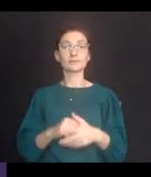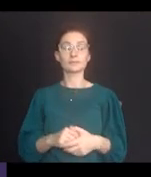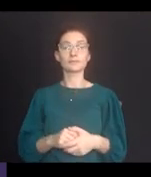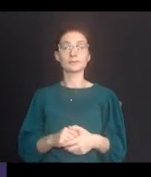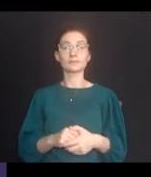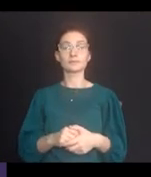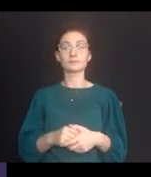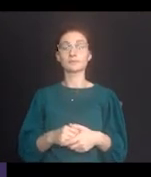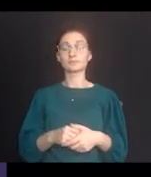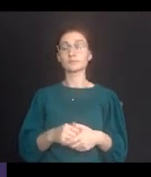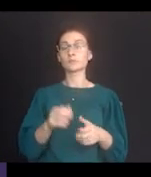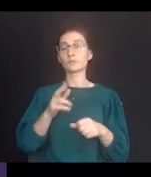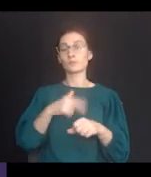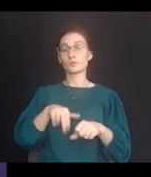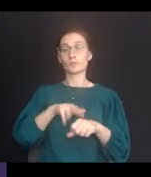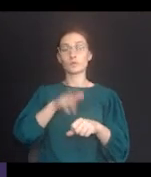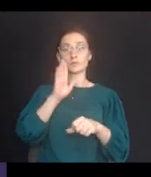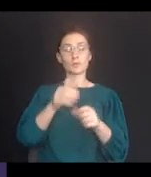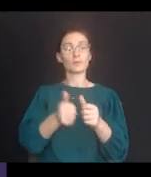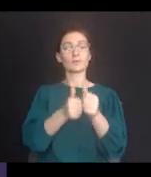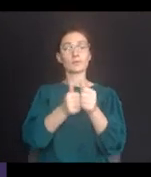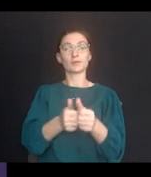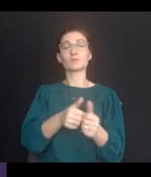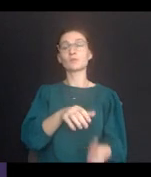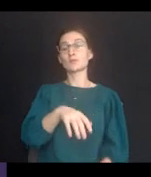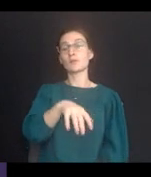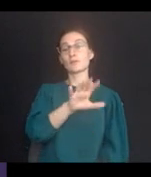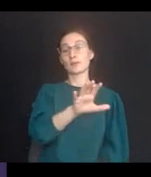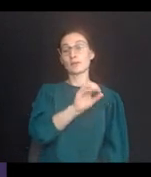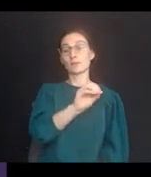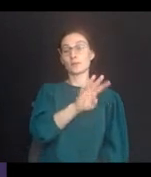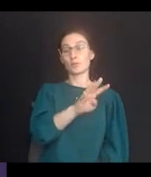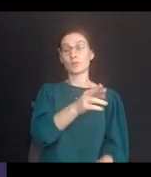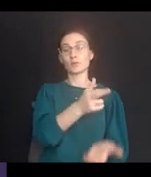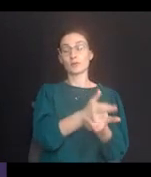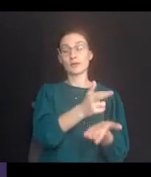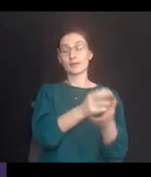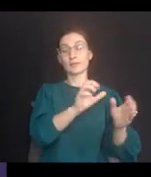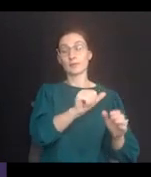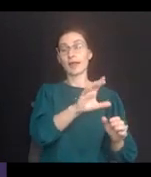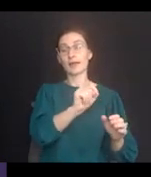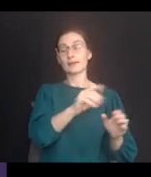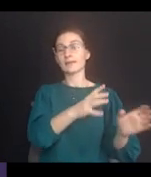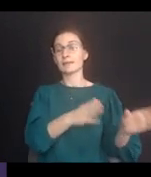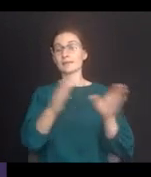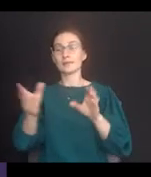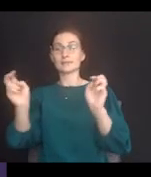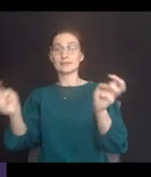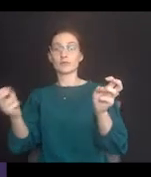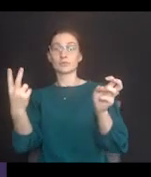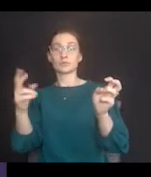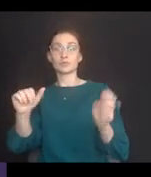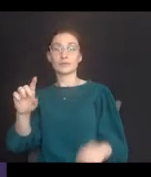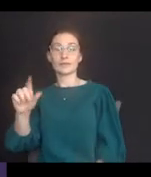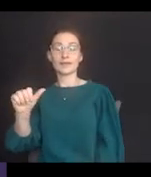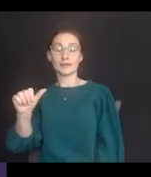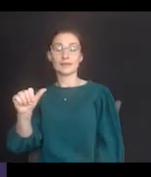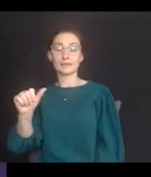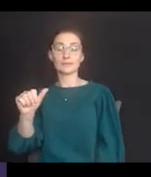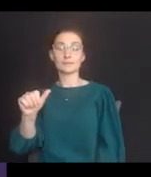In this case, the district is, of course, subject to Section 504 of the Rehab Act as well as Title II of the ADA.